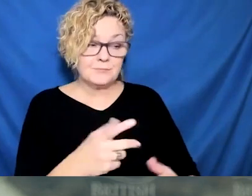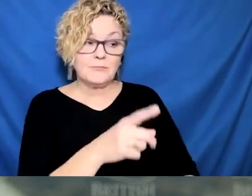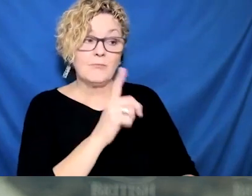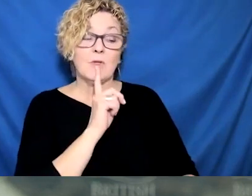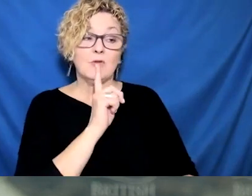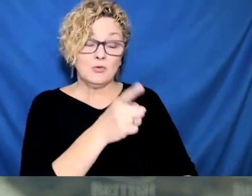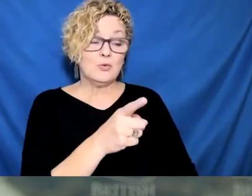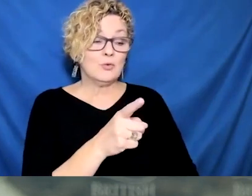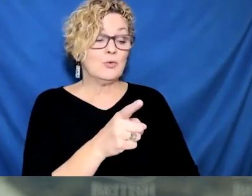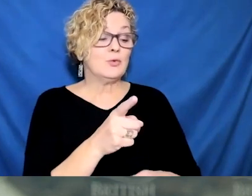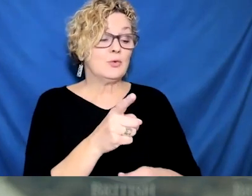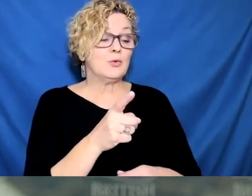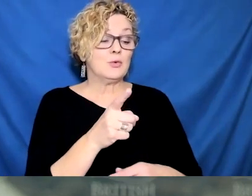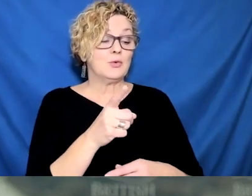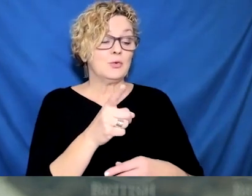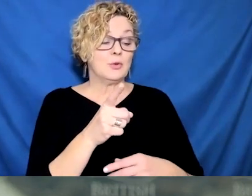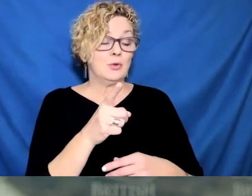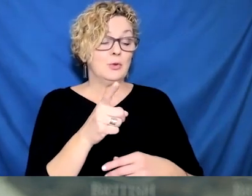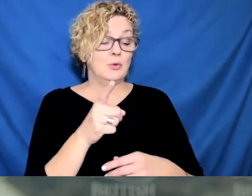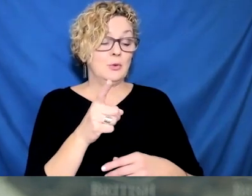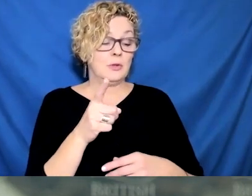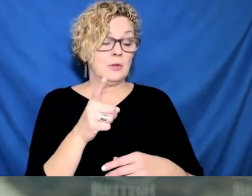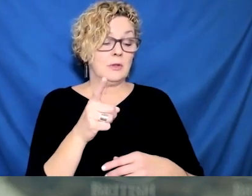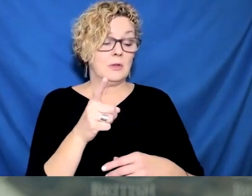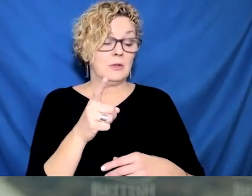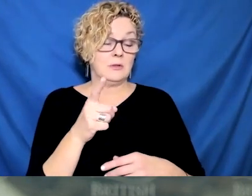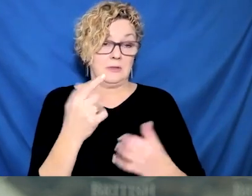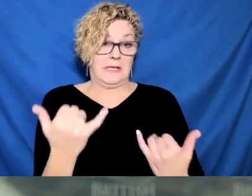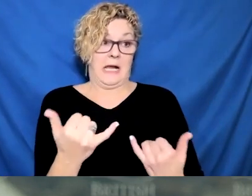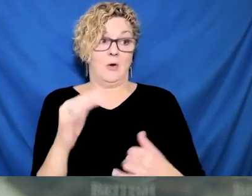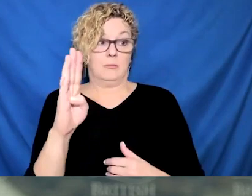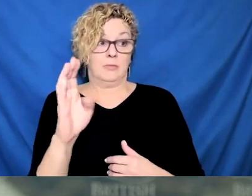well. But five days is an excellent start in protecting workers.